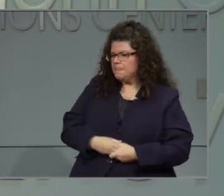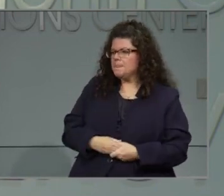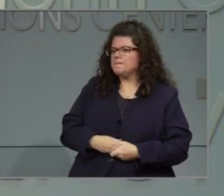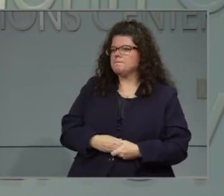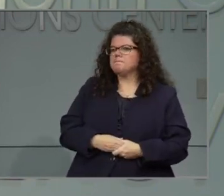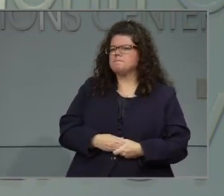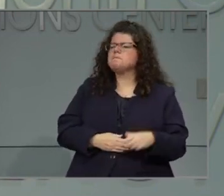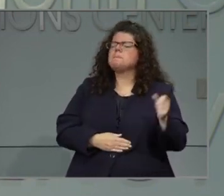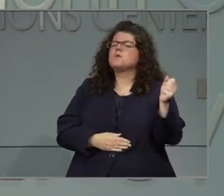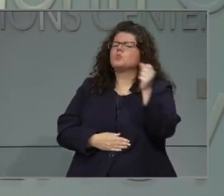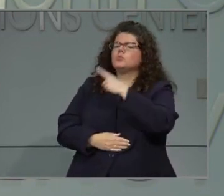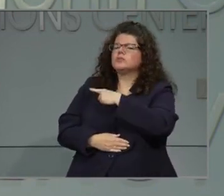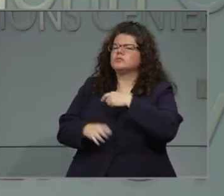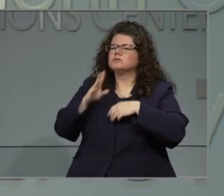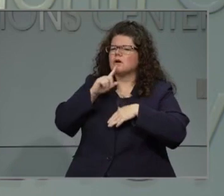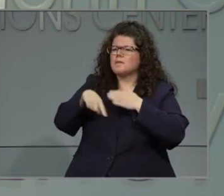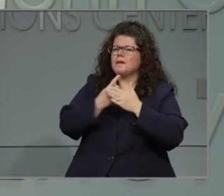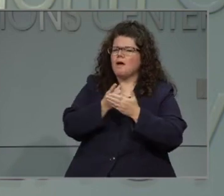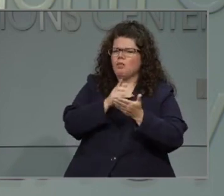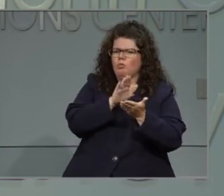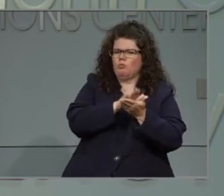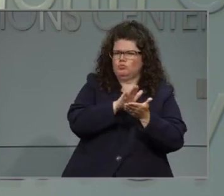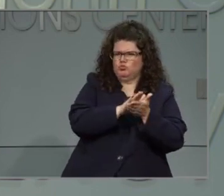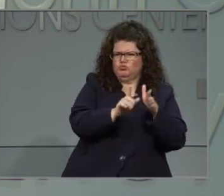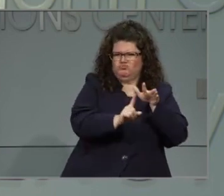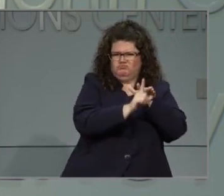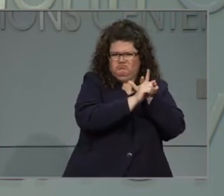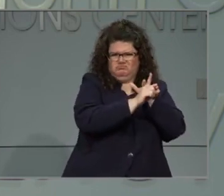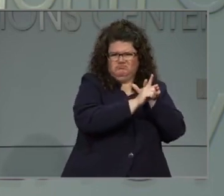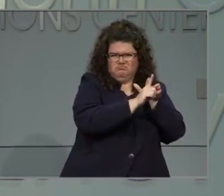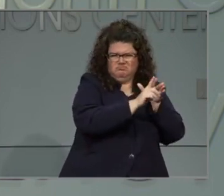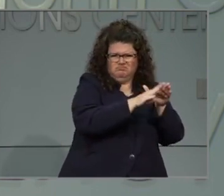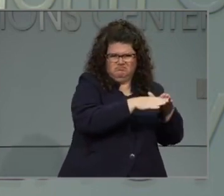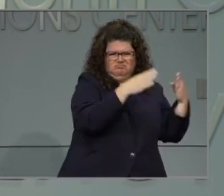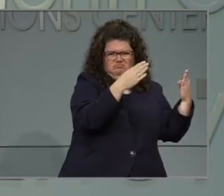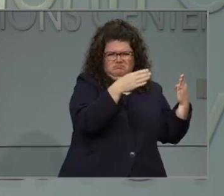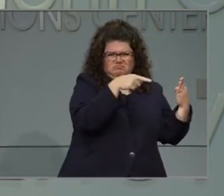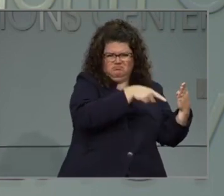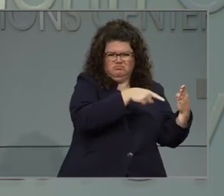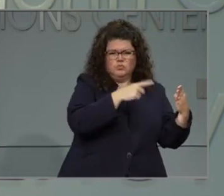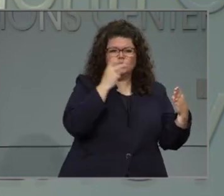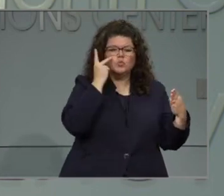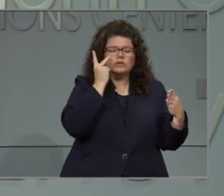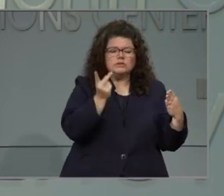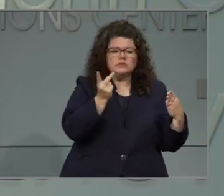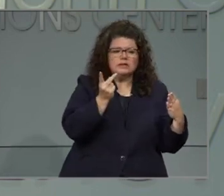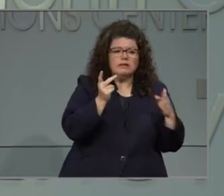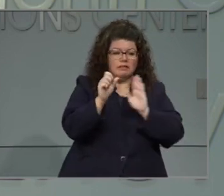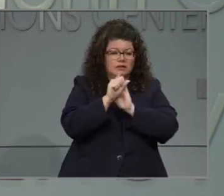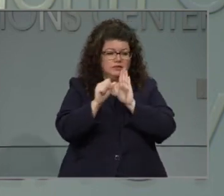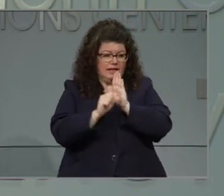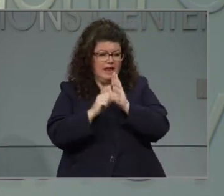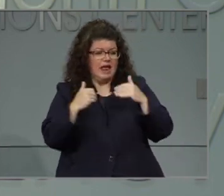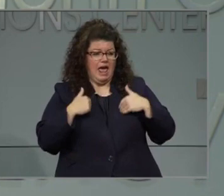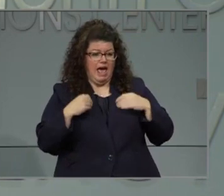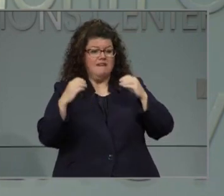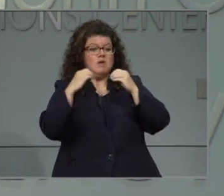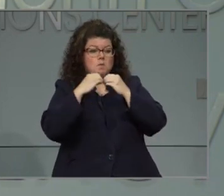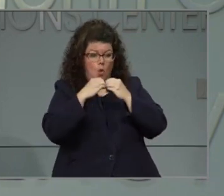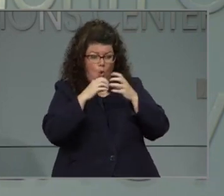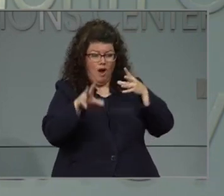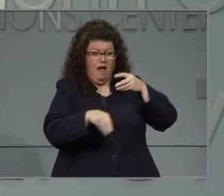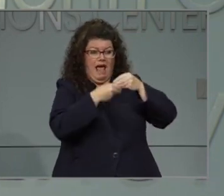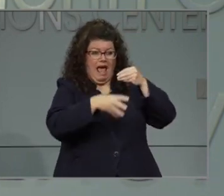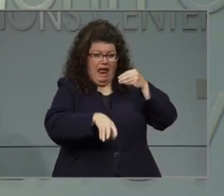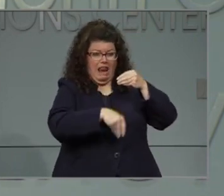One question related to the school reopening guidelines. We have seen in some states where they've laid out some more specific benchmarks for communities to hit,